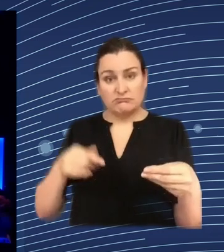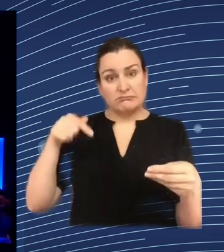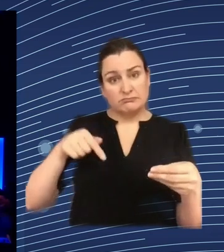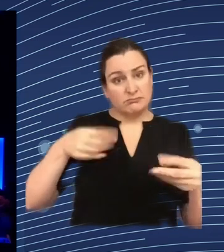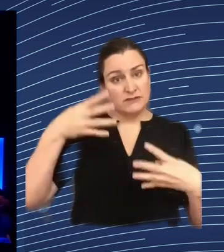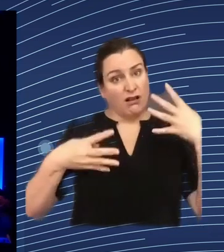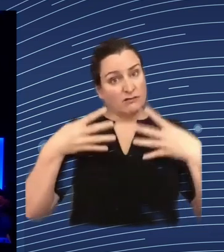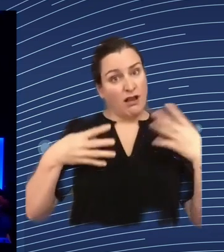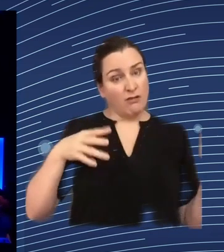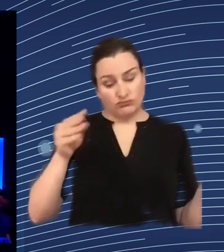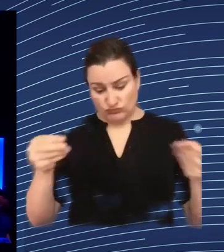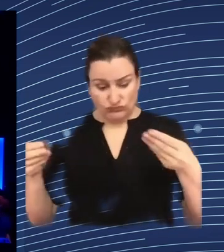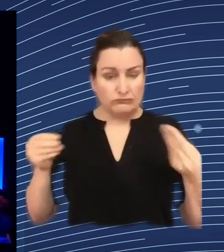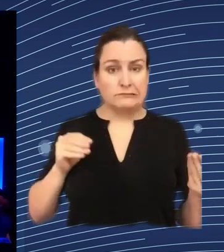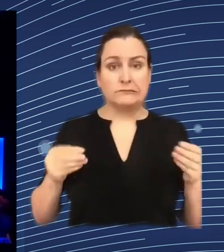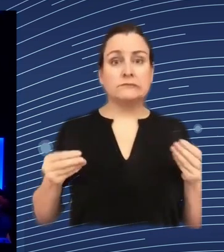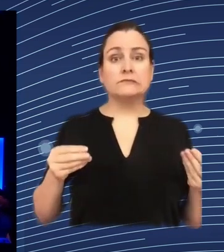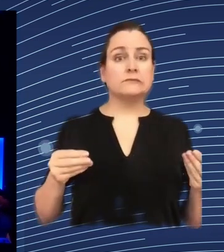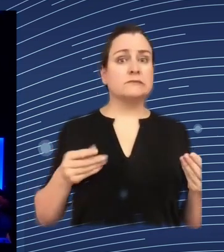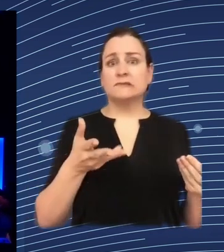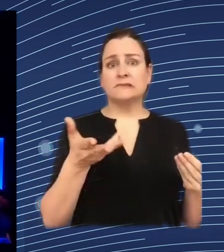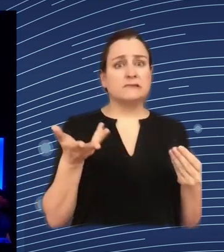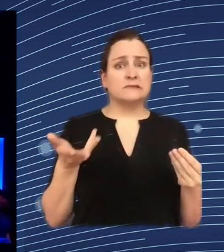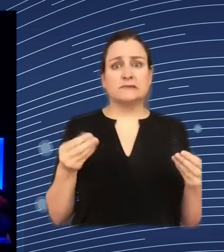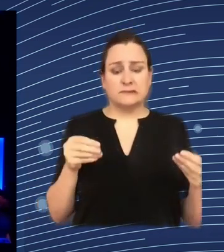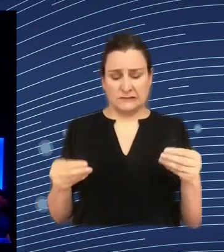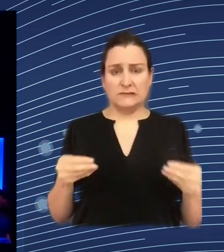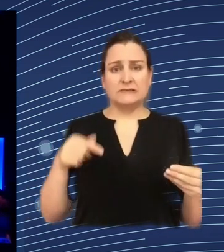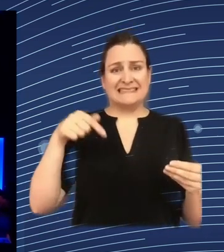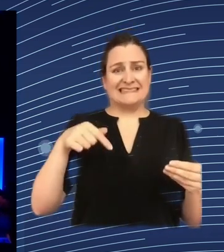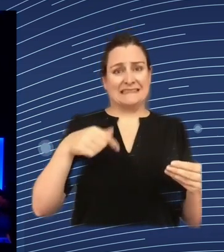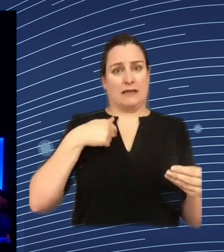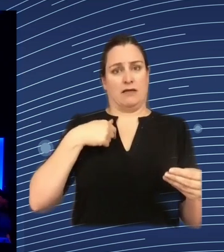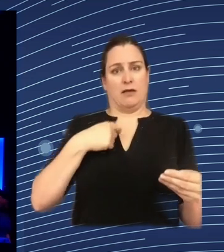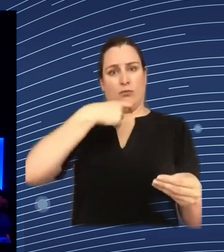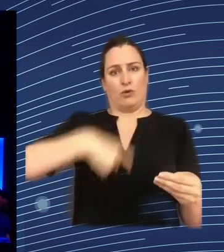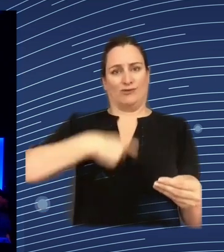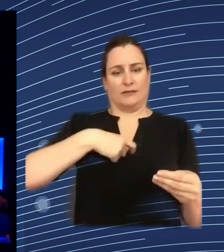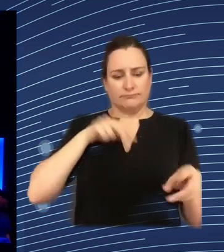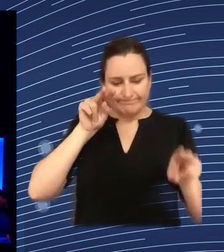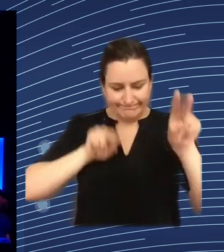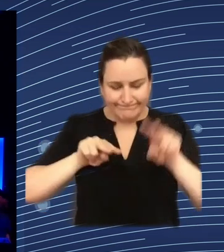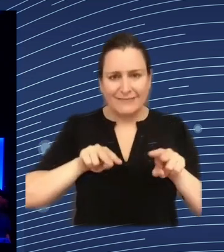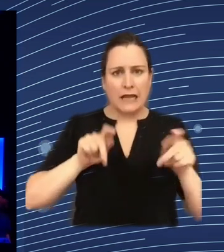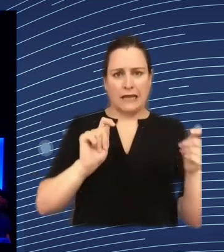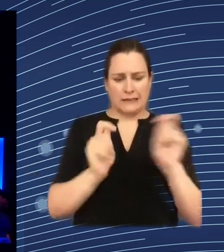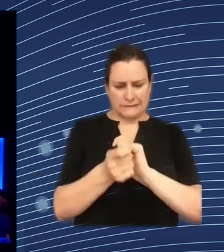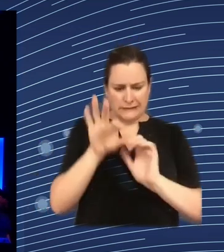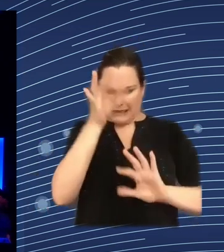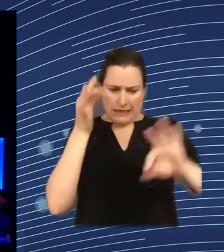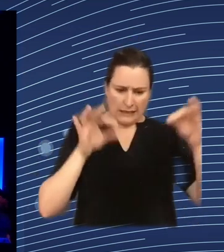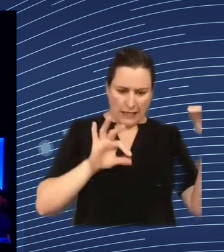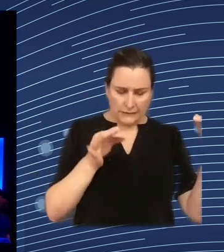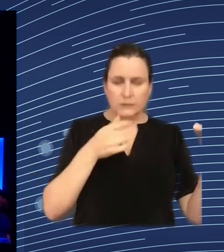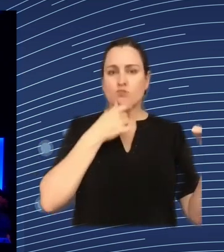what what you know what do you need to be able to assess them and to to make them useful for you well actually I don't think